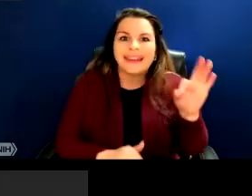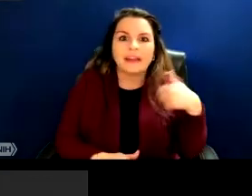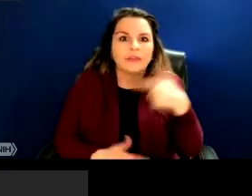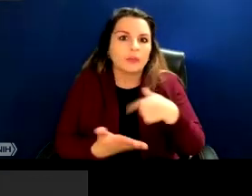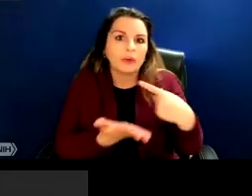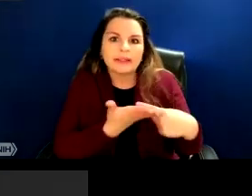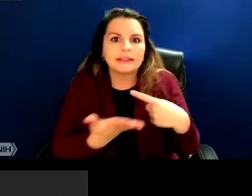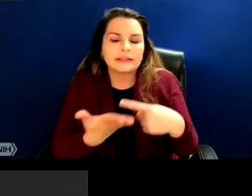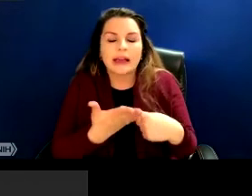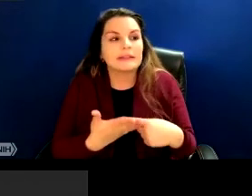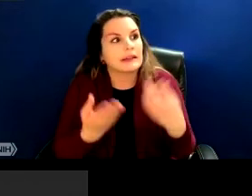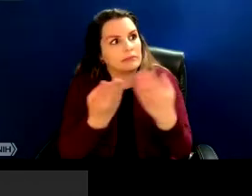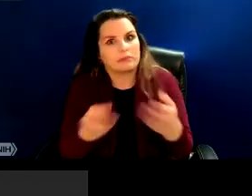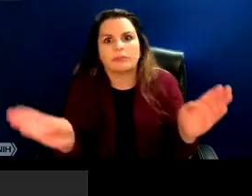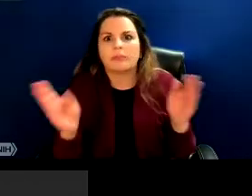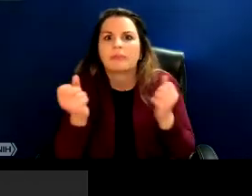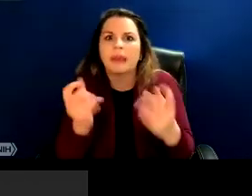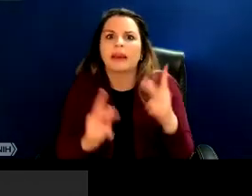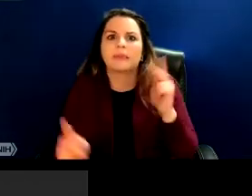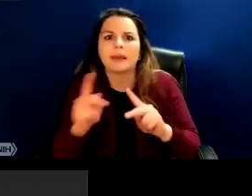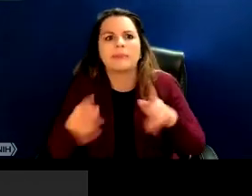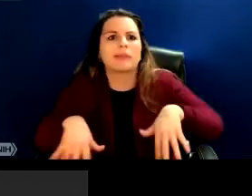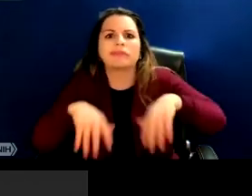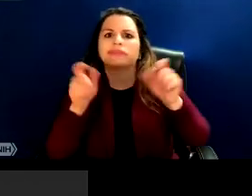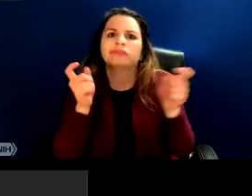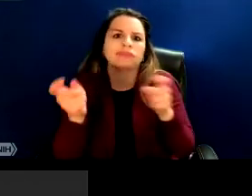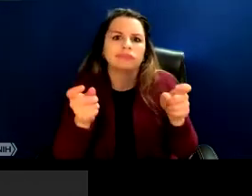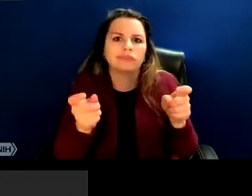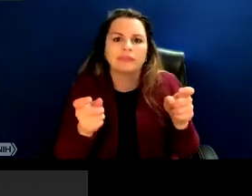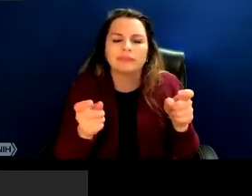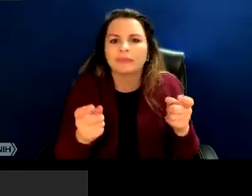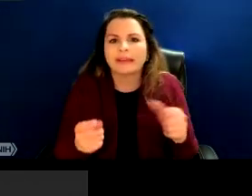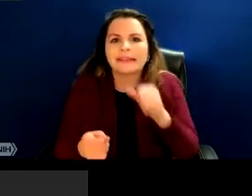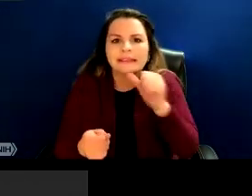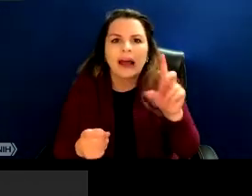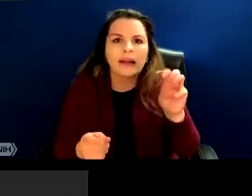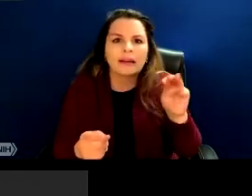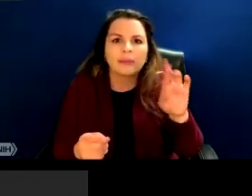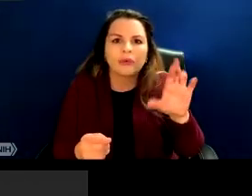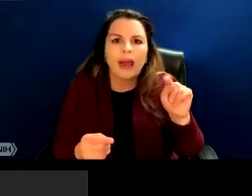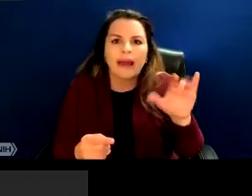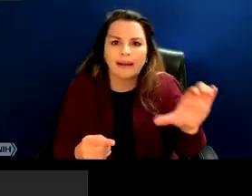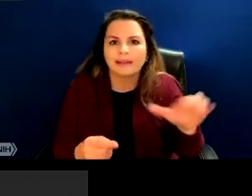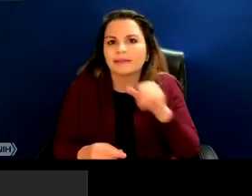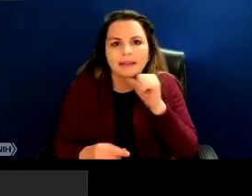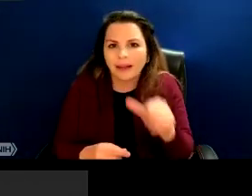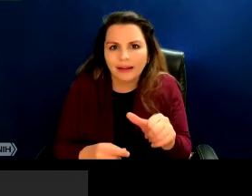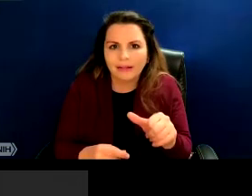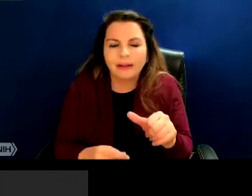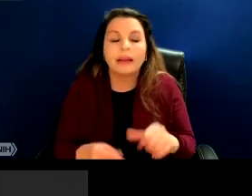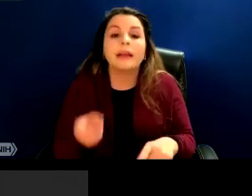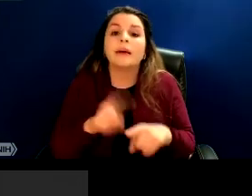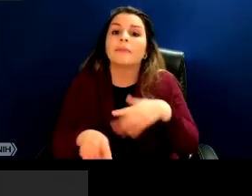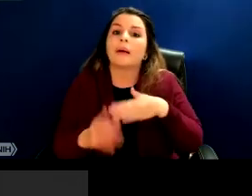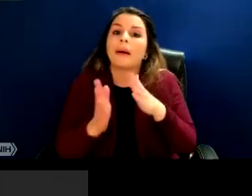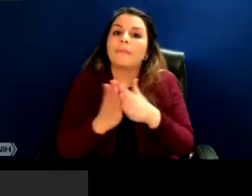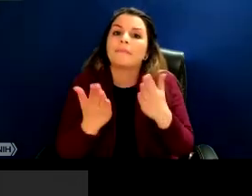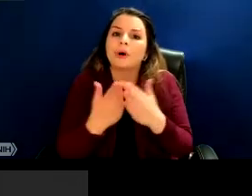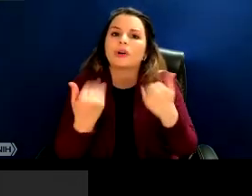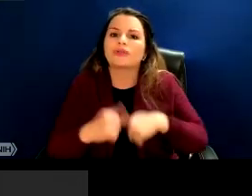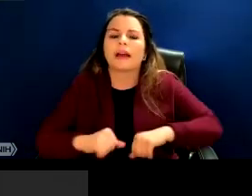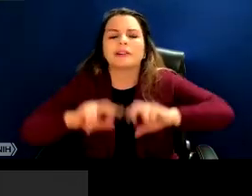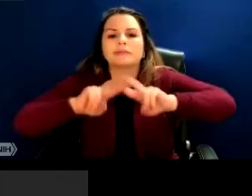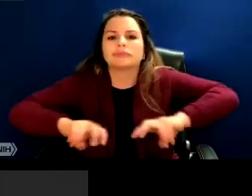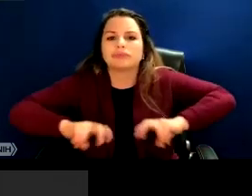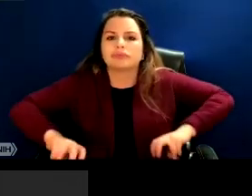talking about kind of a majority rules type of engagement. So this book is really about exploding a